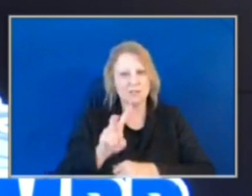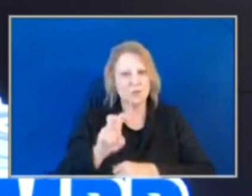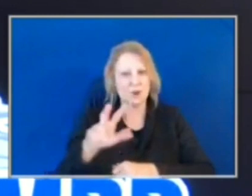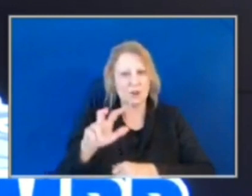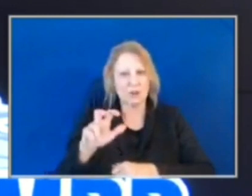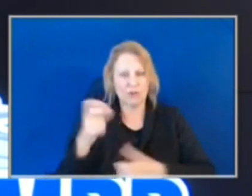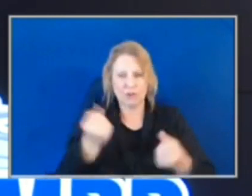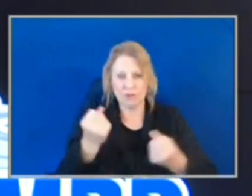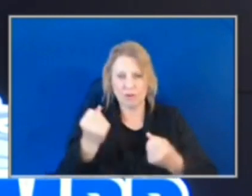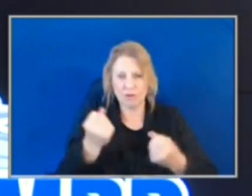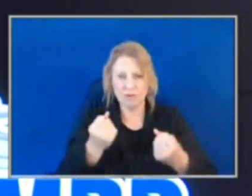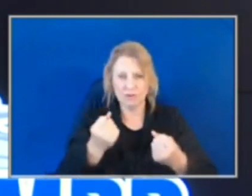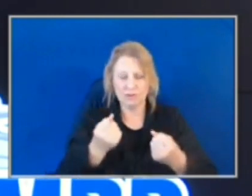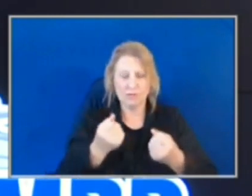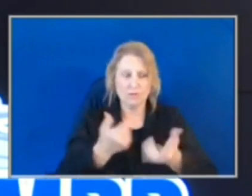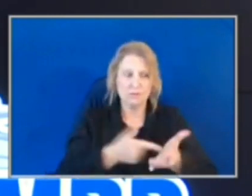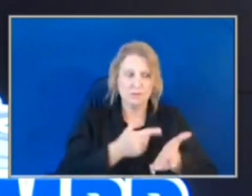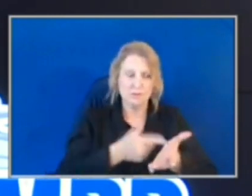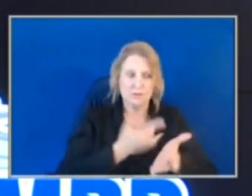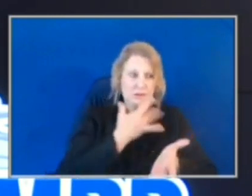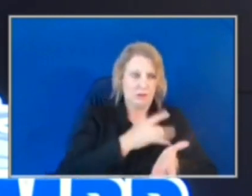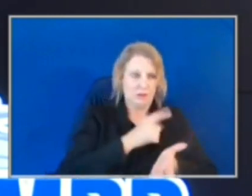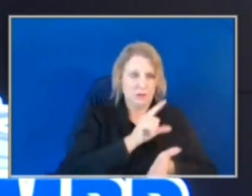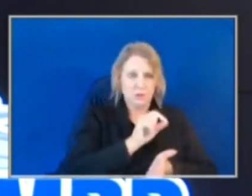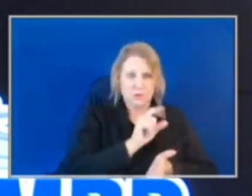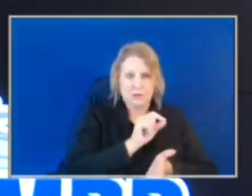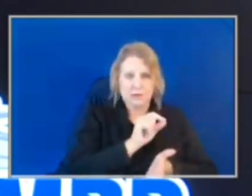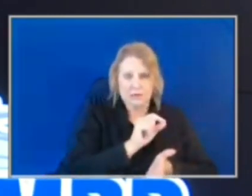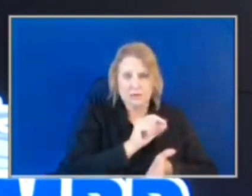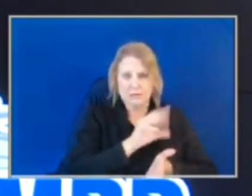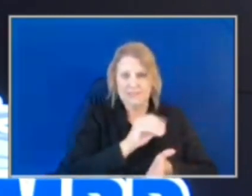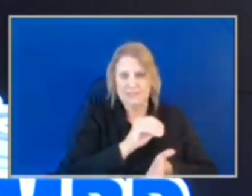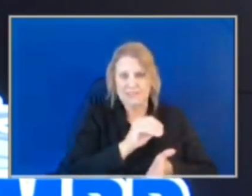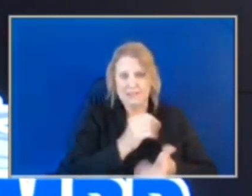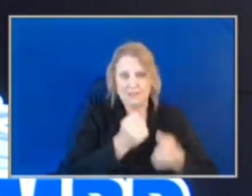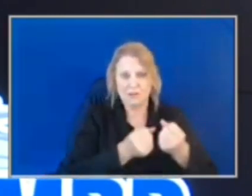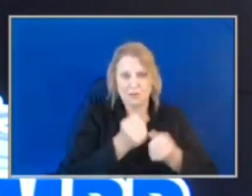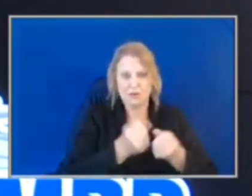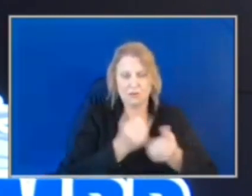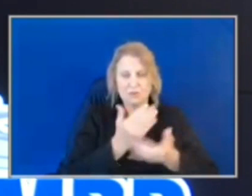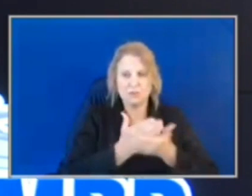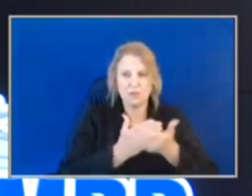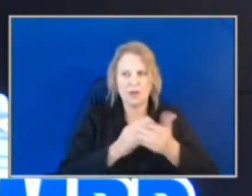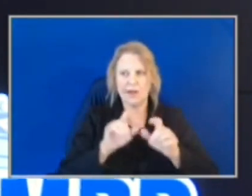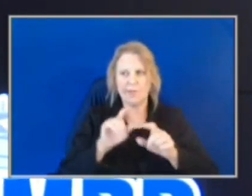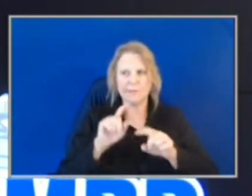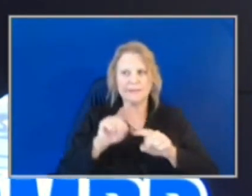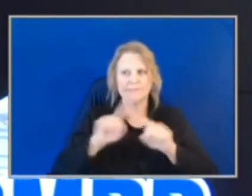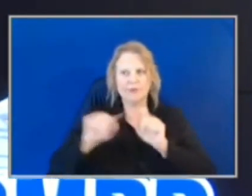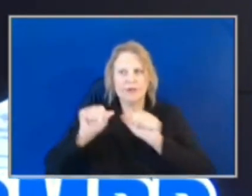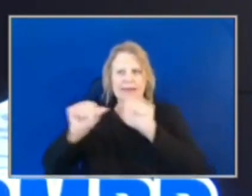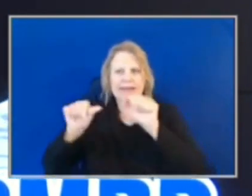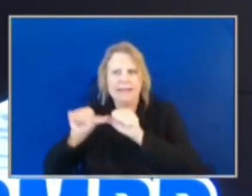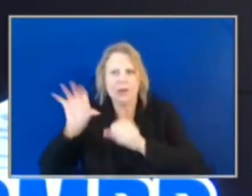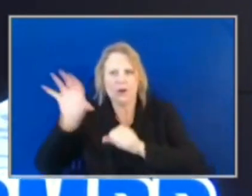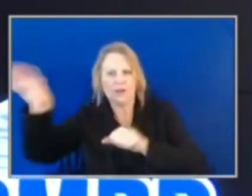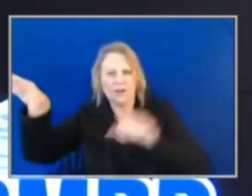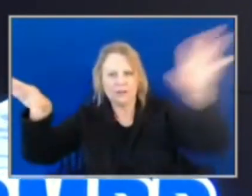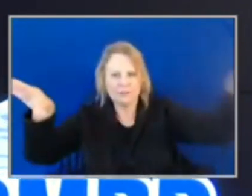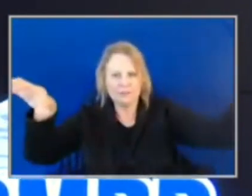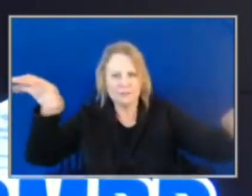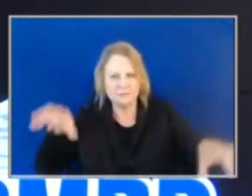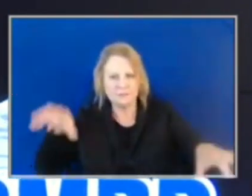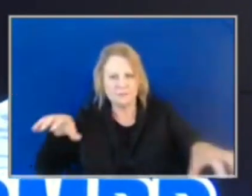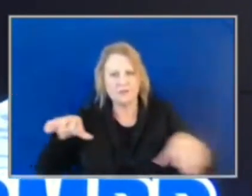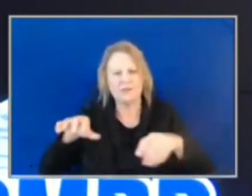20 to 50 cars at an event. We're seeing them pushed out to other jurisdictions. We're having other jurisdictions contact us to find out,